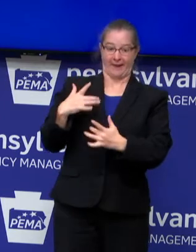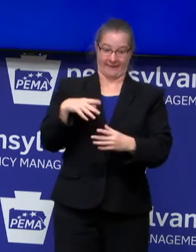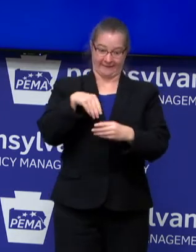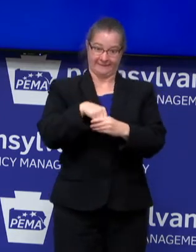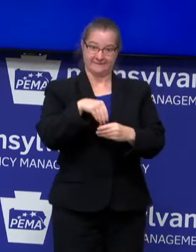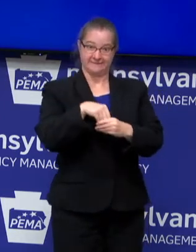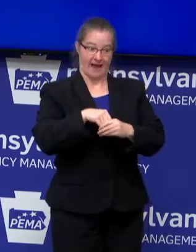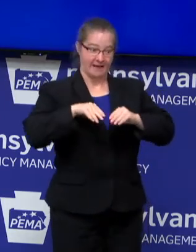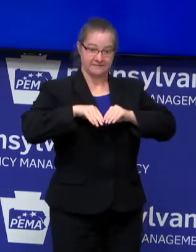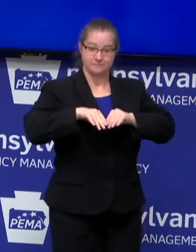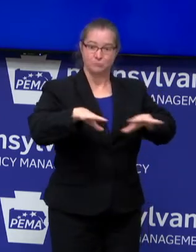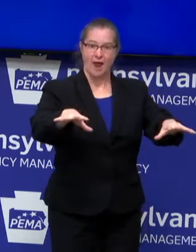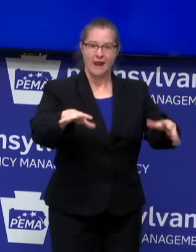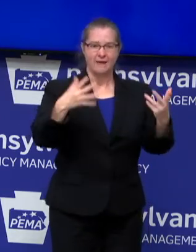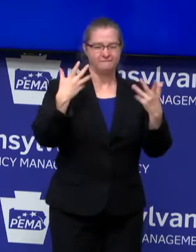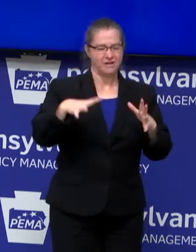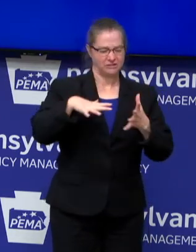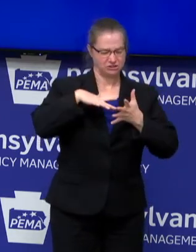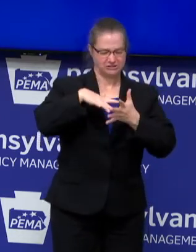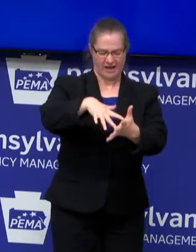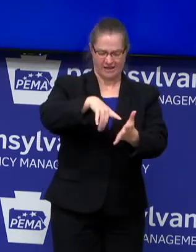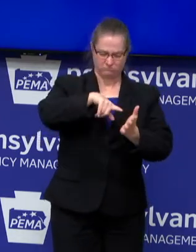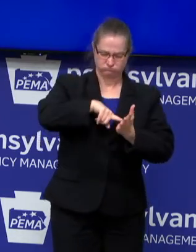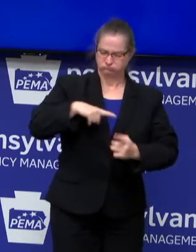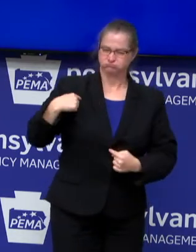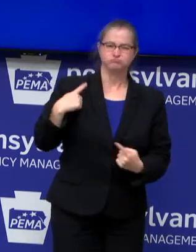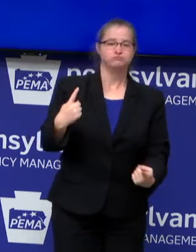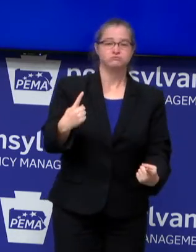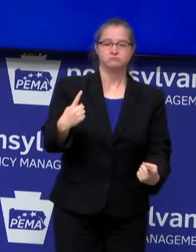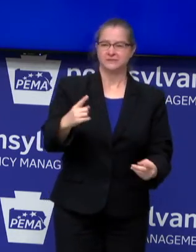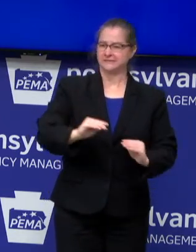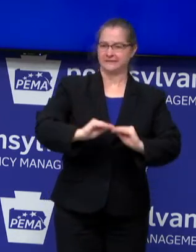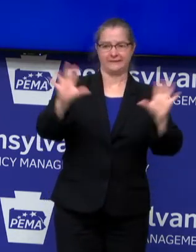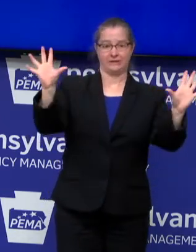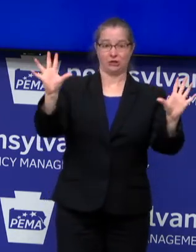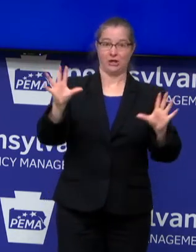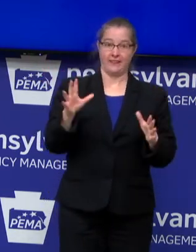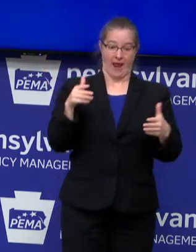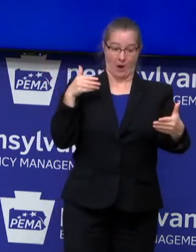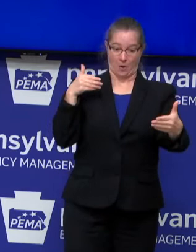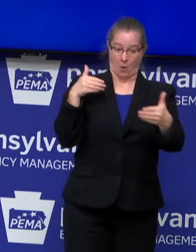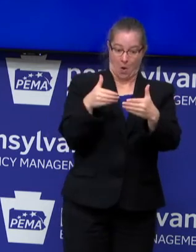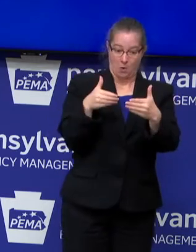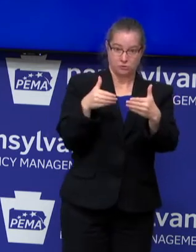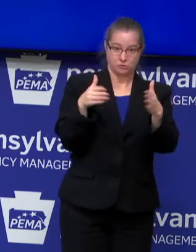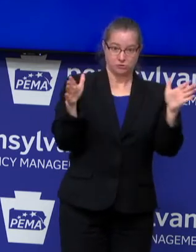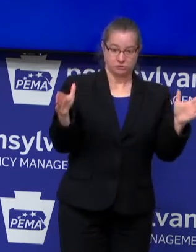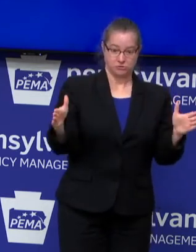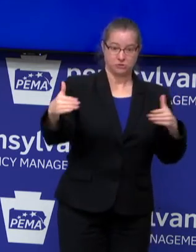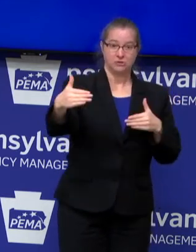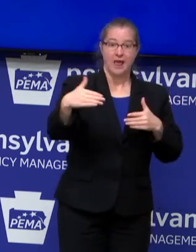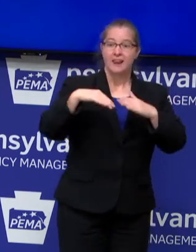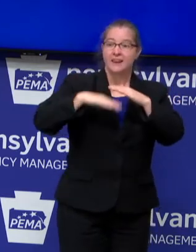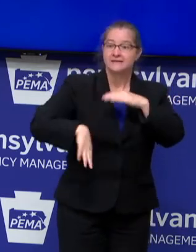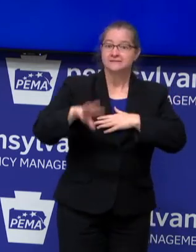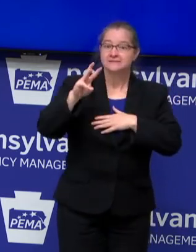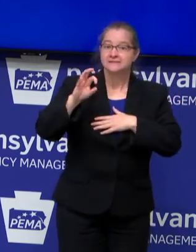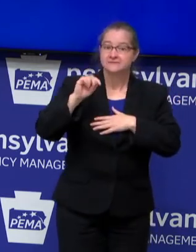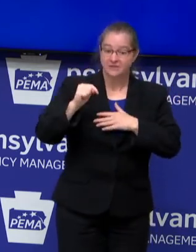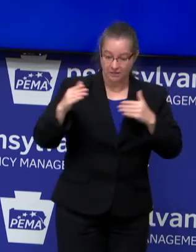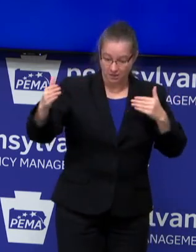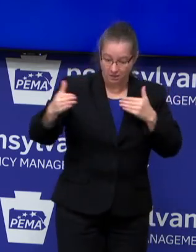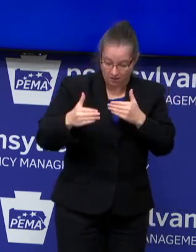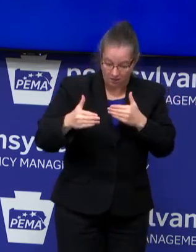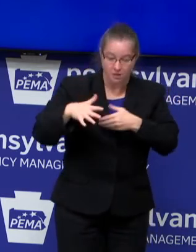-studied and clear in closed spaces, in areas where people are less than six feet apart, and in